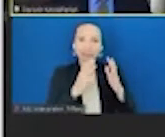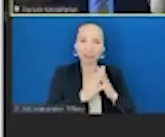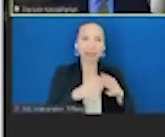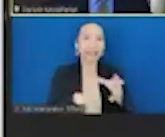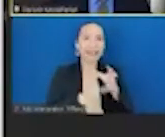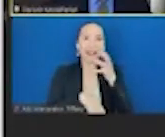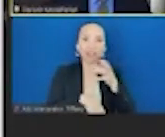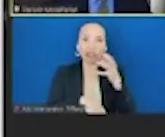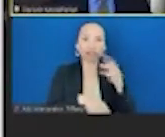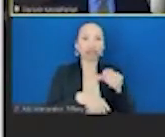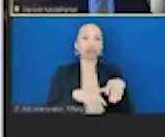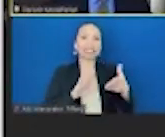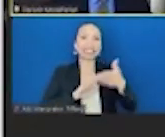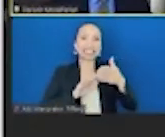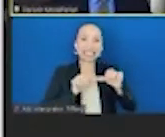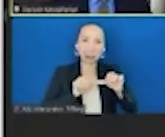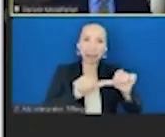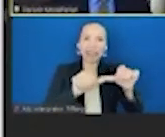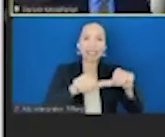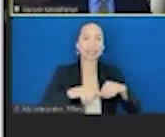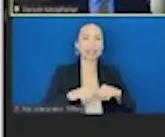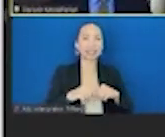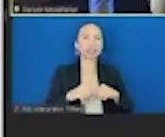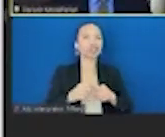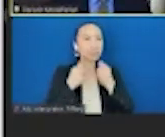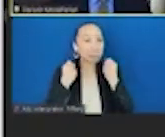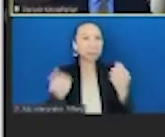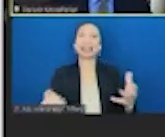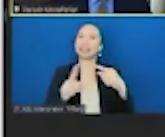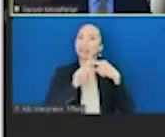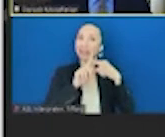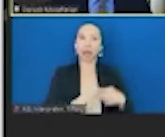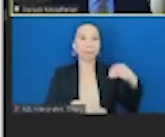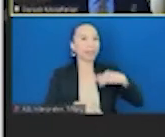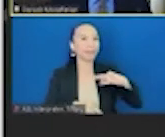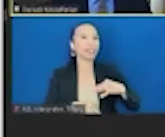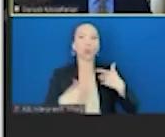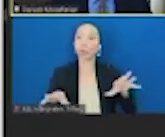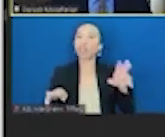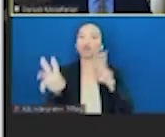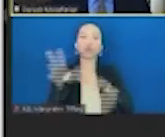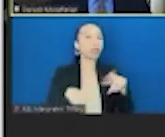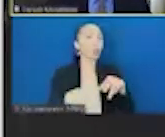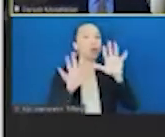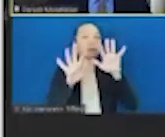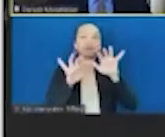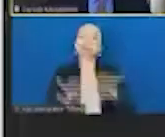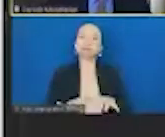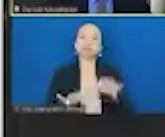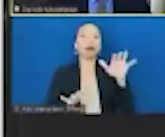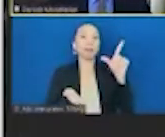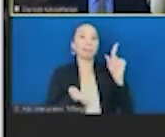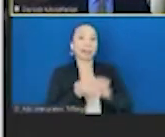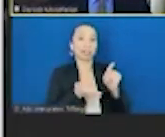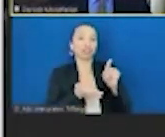surveillance, reduce health care spending, many, many, many benefits. And we reviewed all this in a paper, which Senator Harkin is a co-author on this